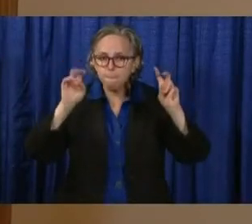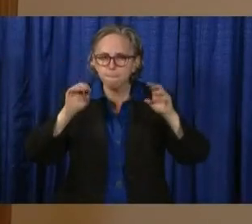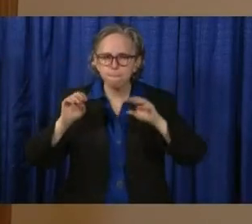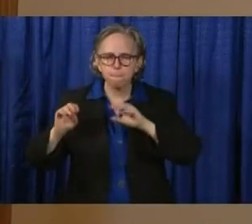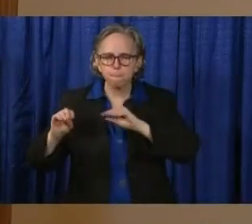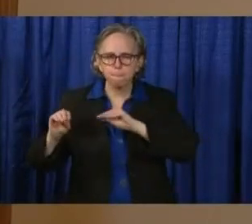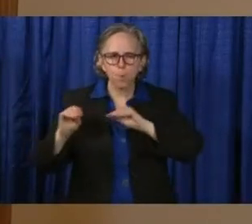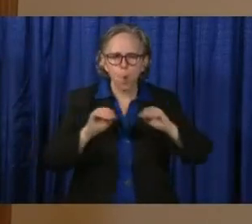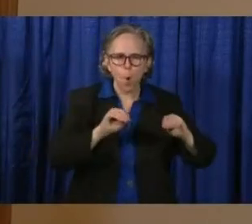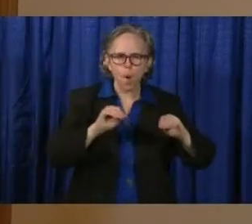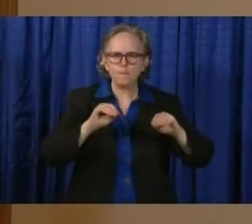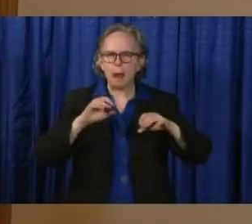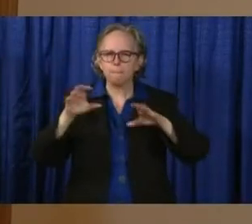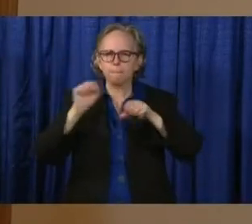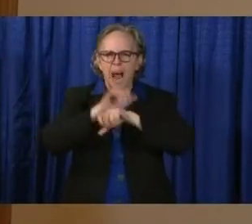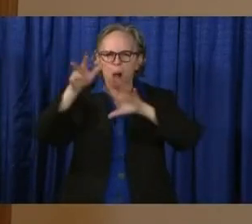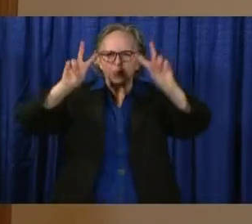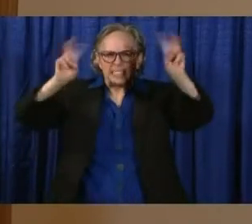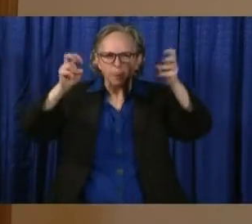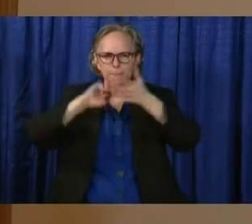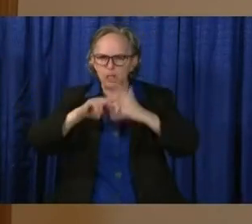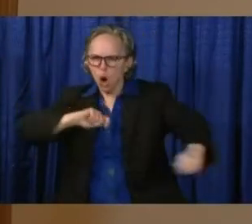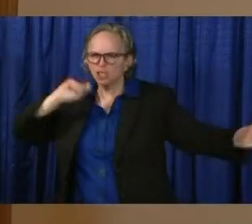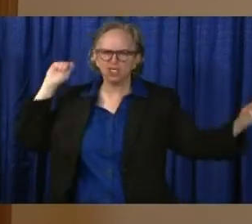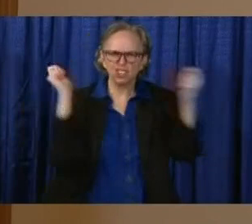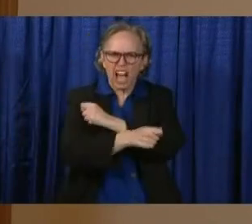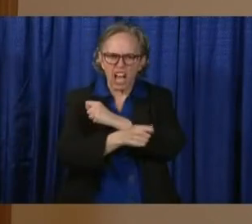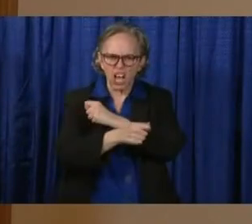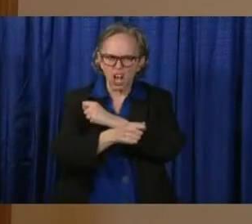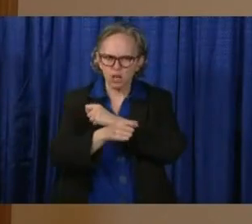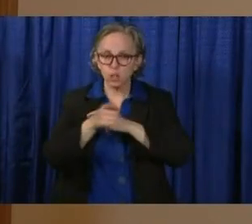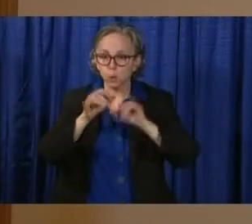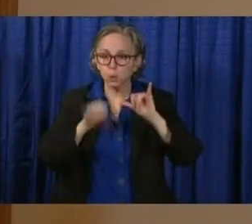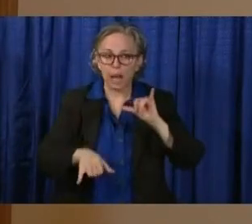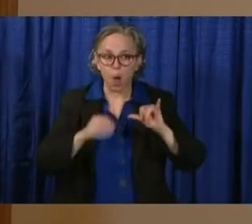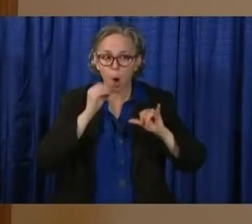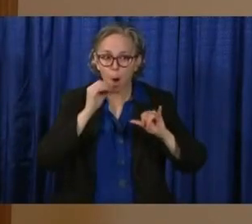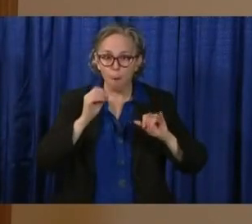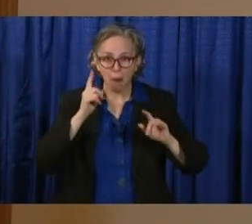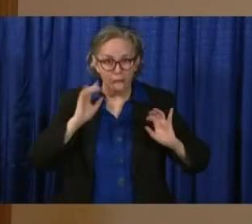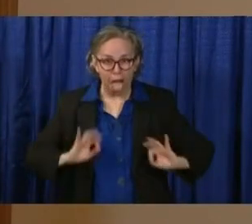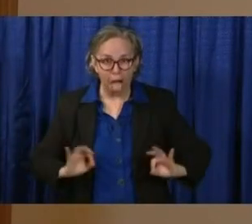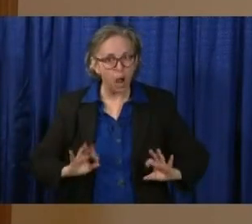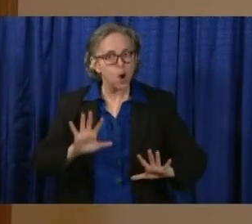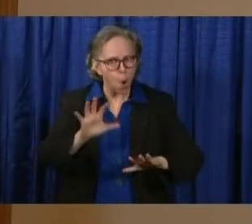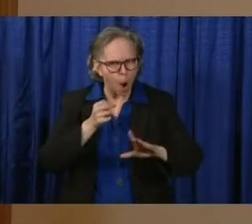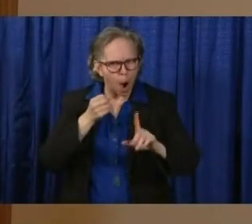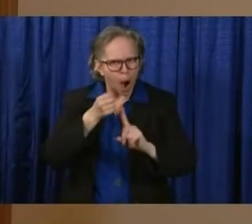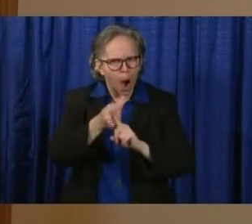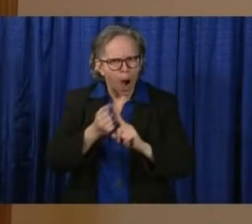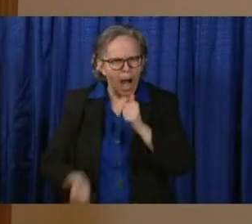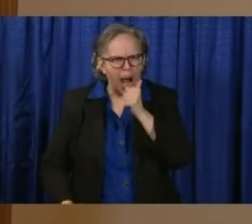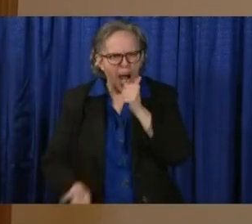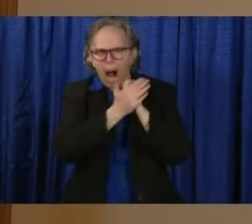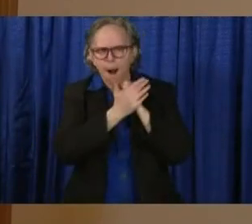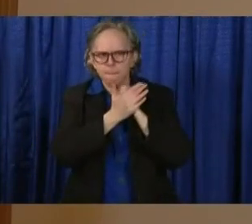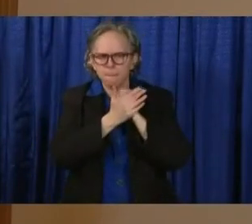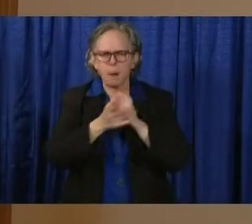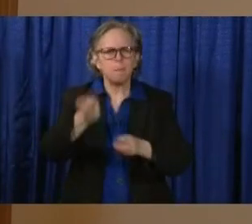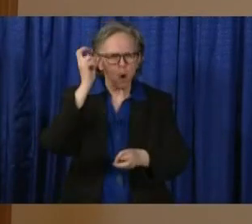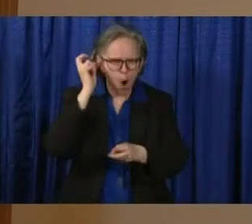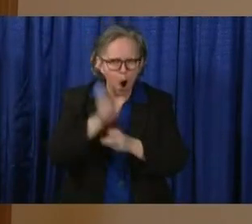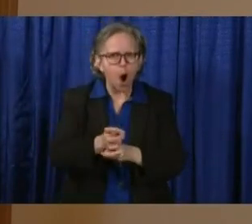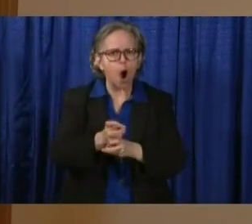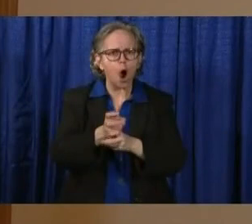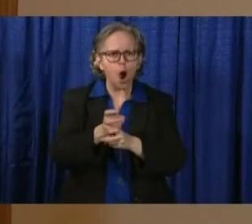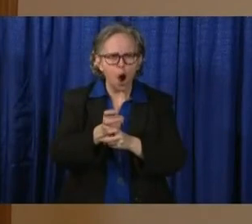this is no small thing that we are doing together. It is so incredibly hard to have shut